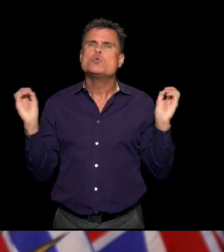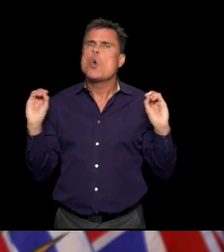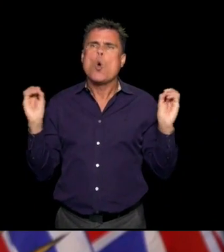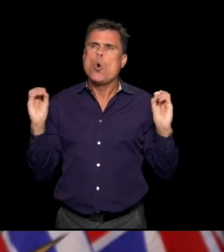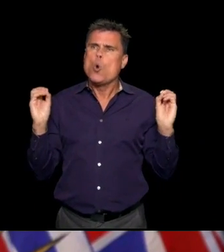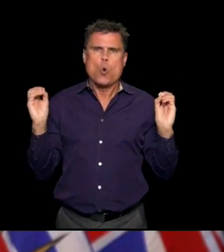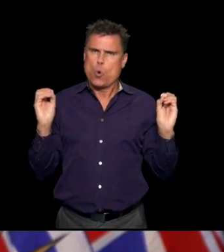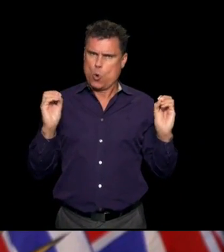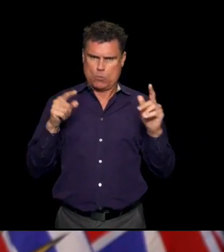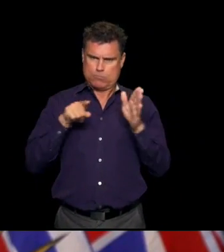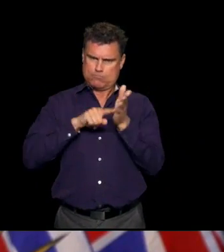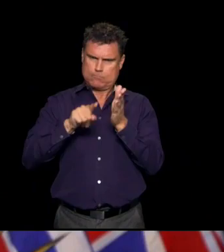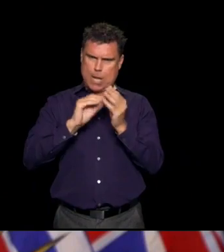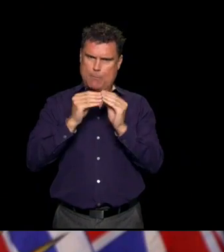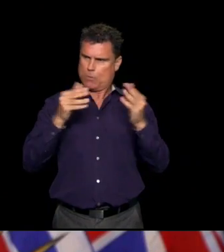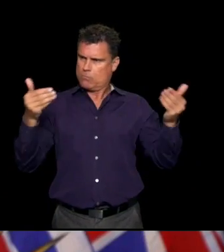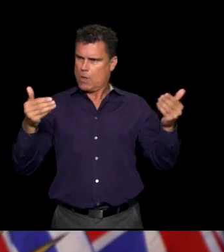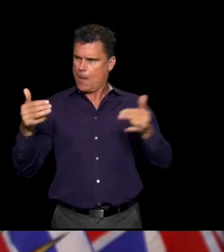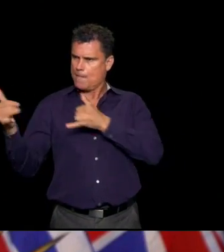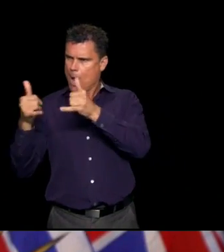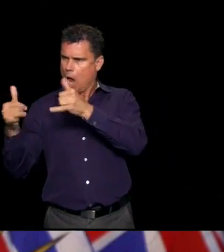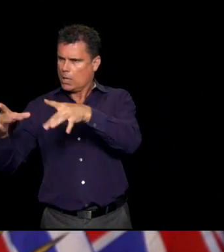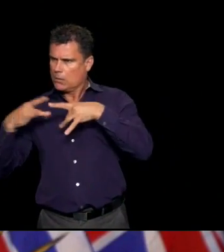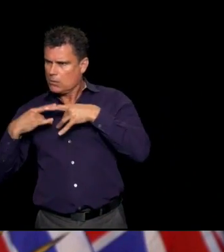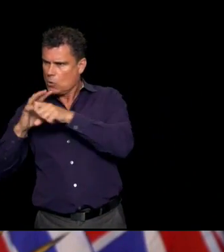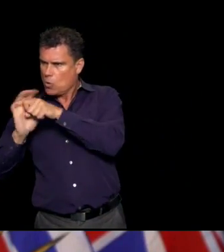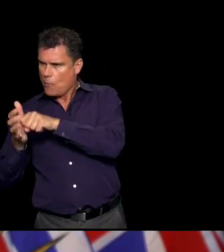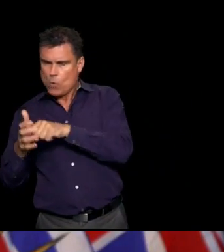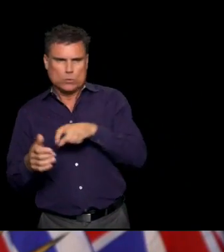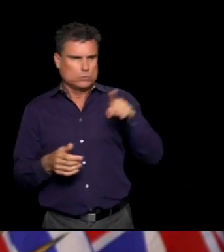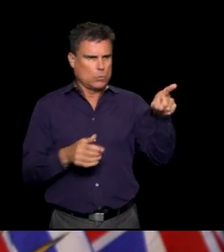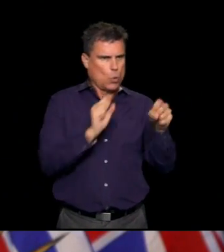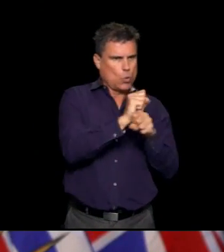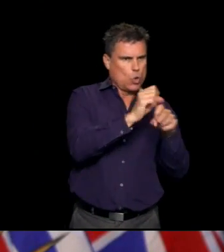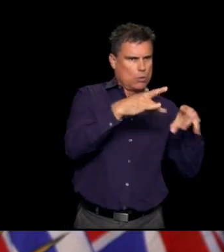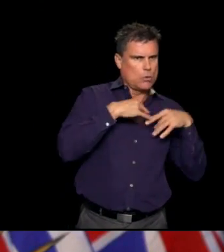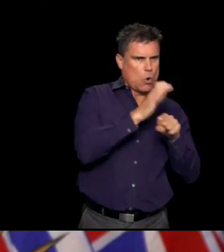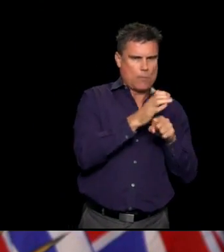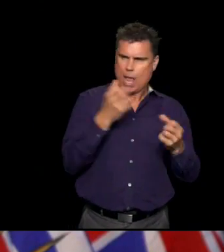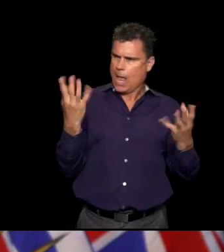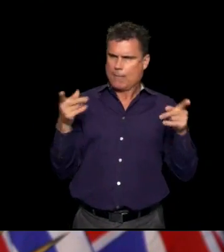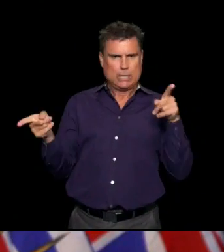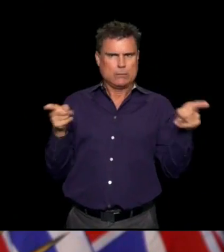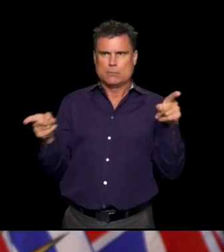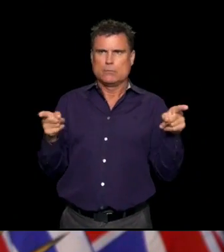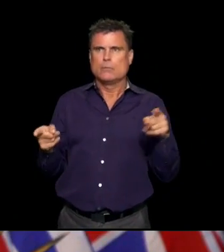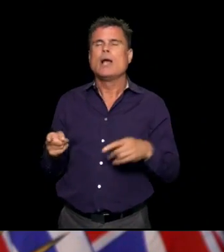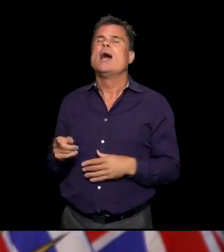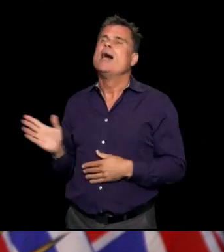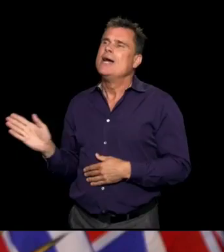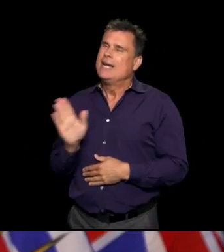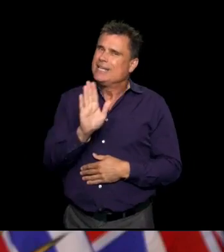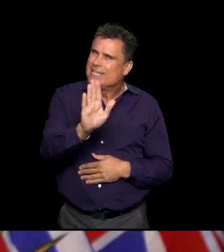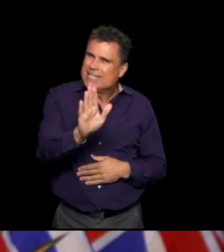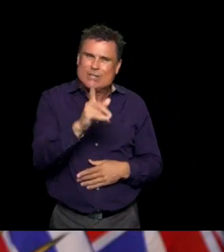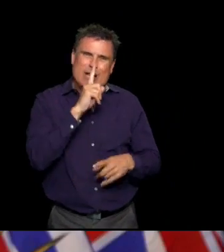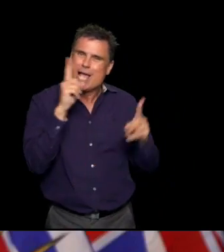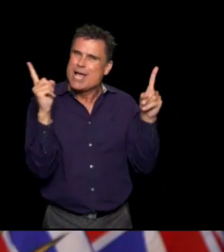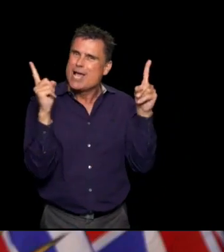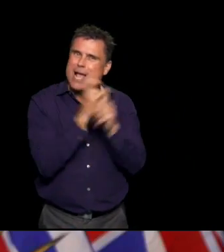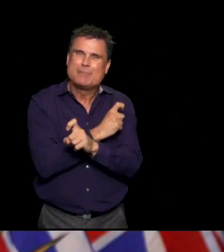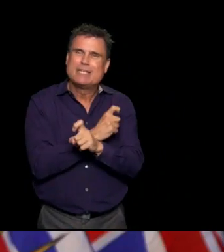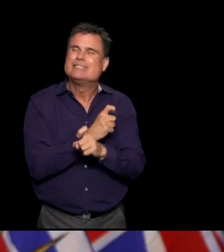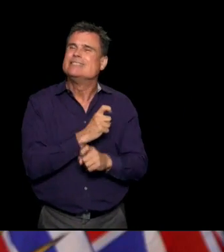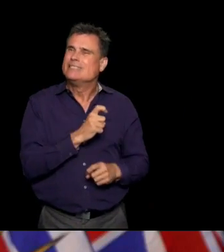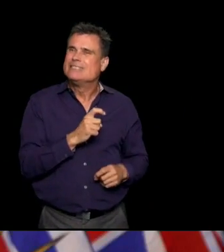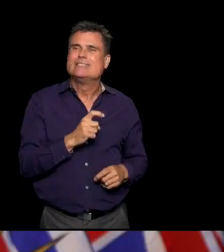Dr. Henry, if you have any information on that front at this point? Yeah, it is complicated. We